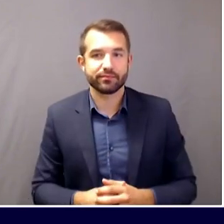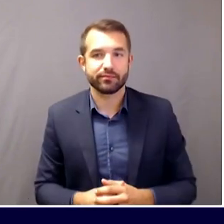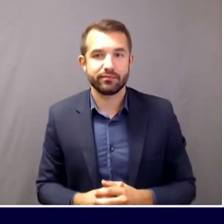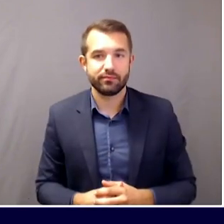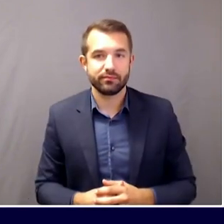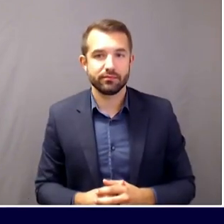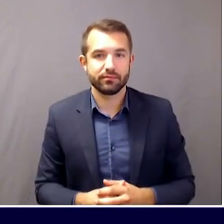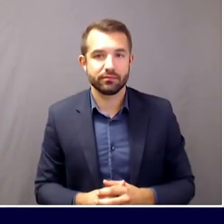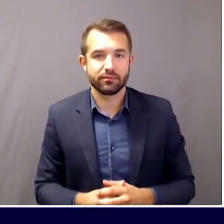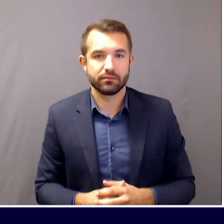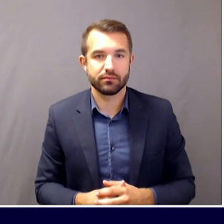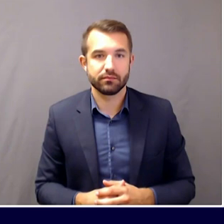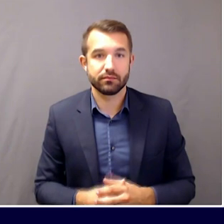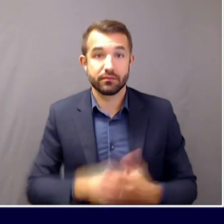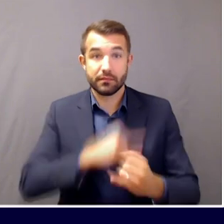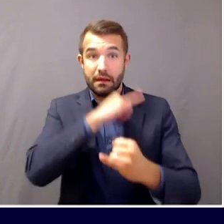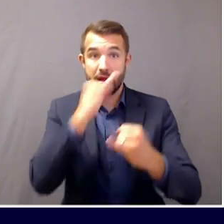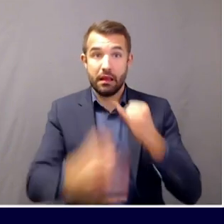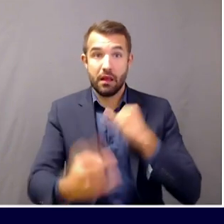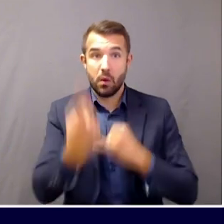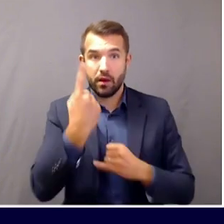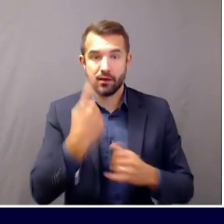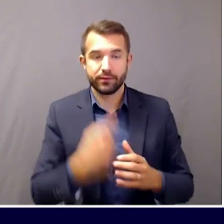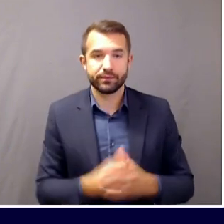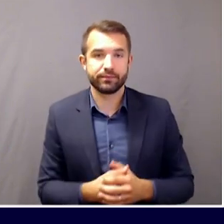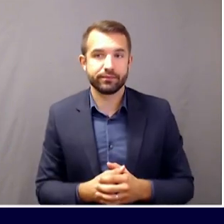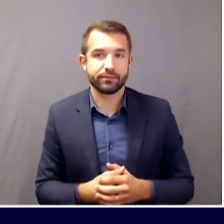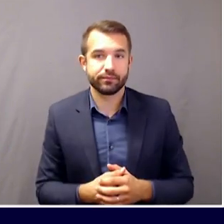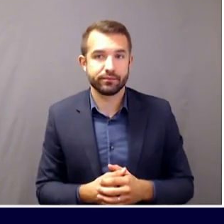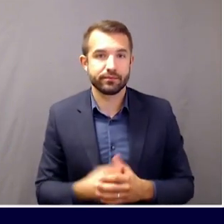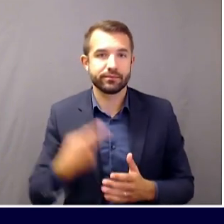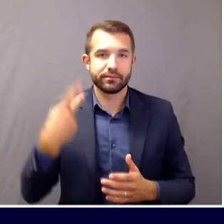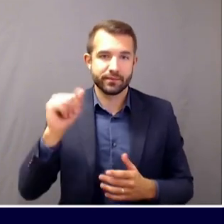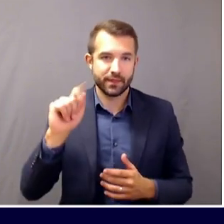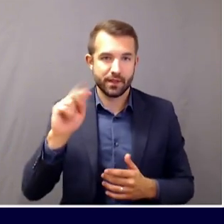And the final question for the afternoon goes to Patrick Whittle.